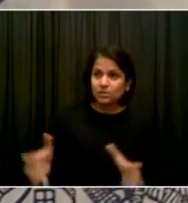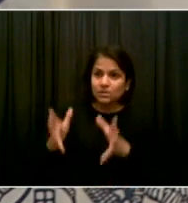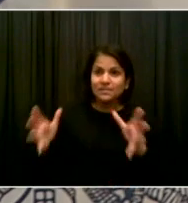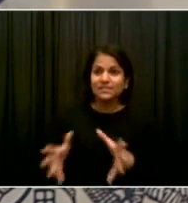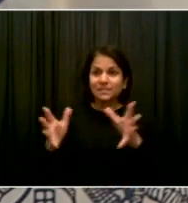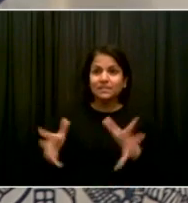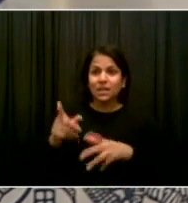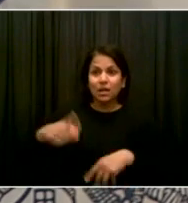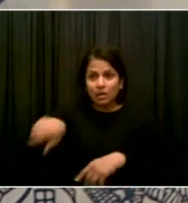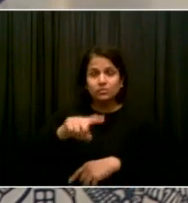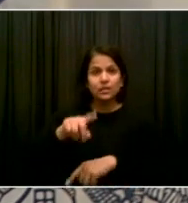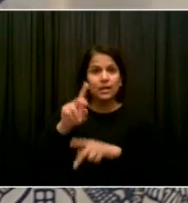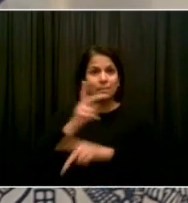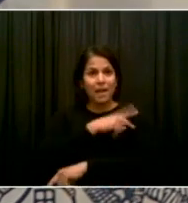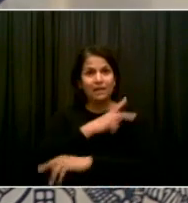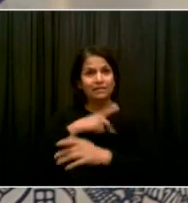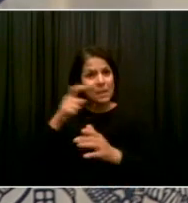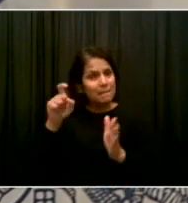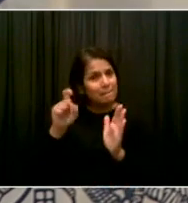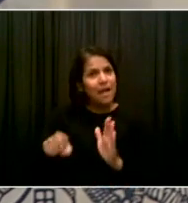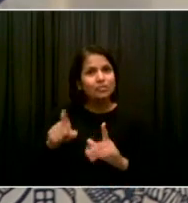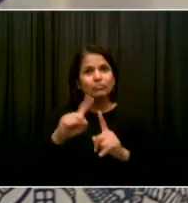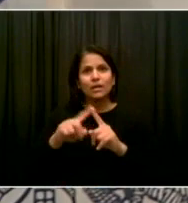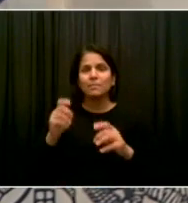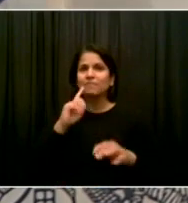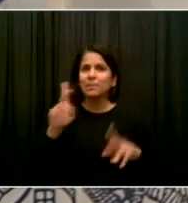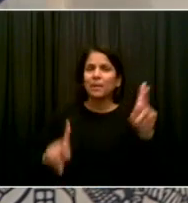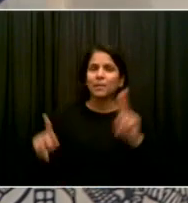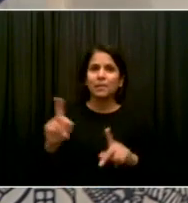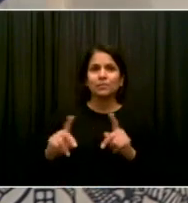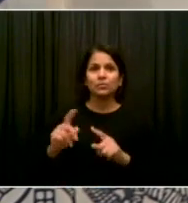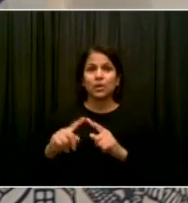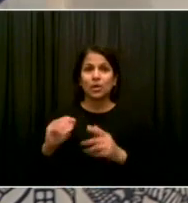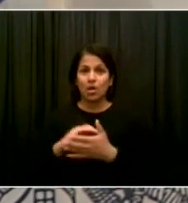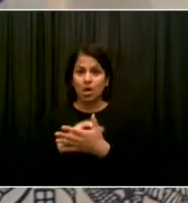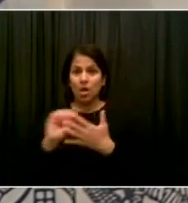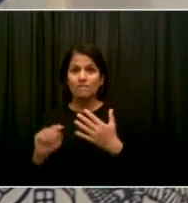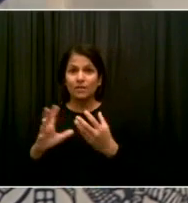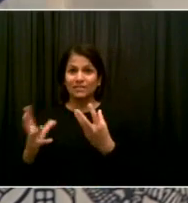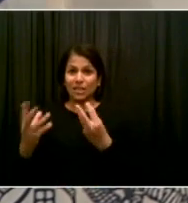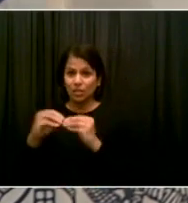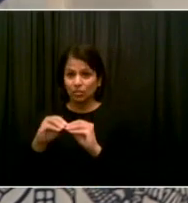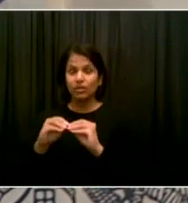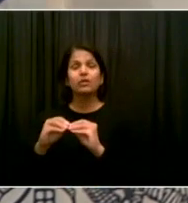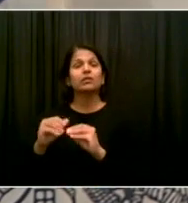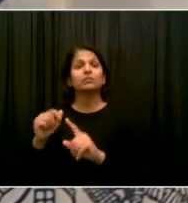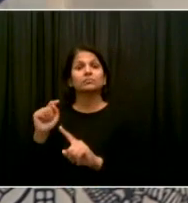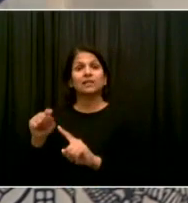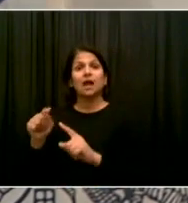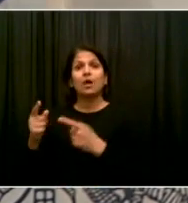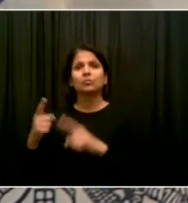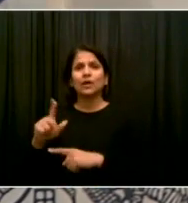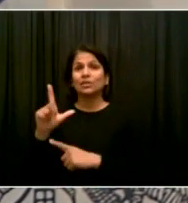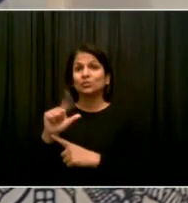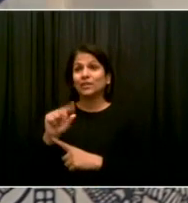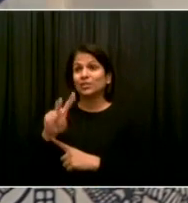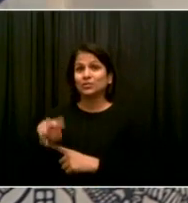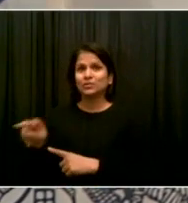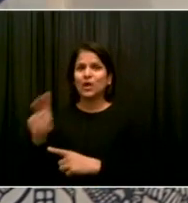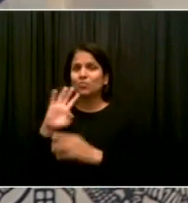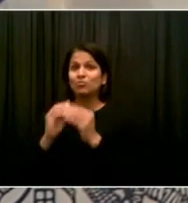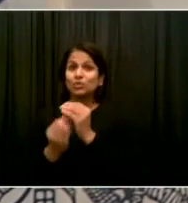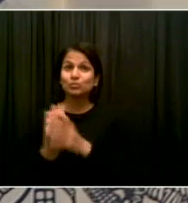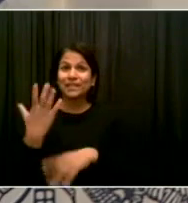vaccine mandates. So you put those pieces together, you're in position to start 2022 go into the spring 2022 in a very different